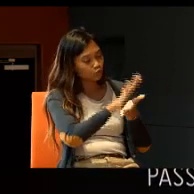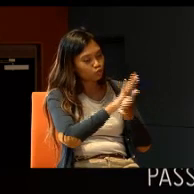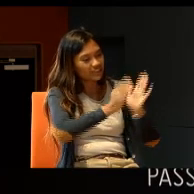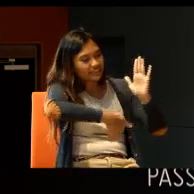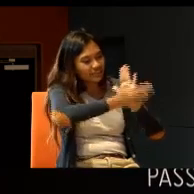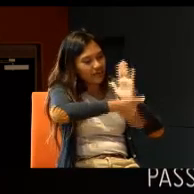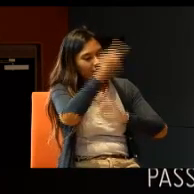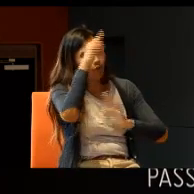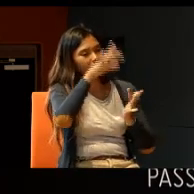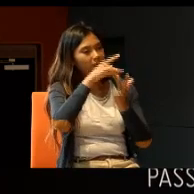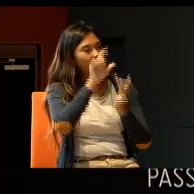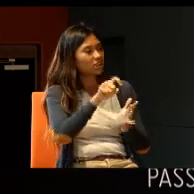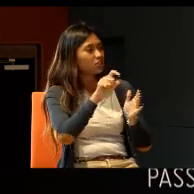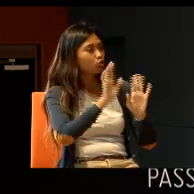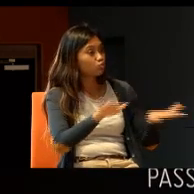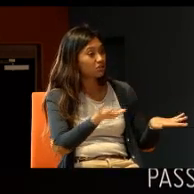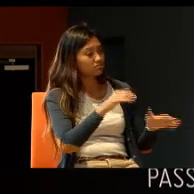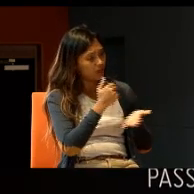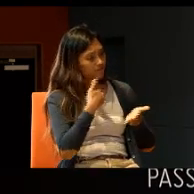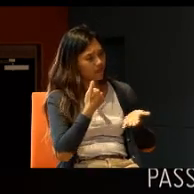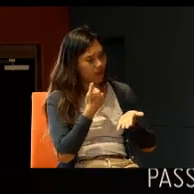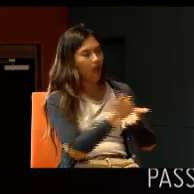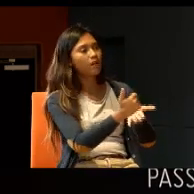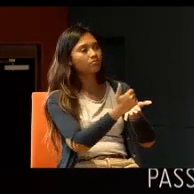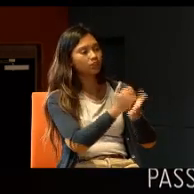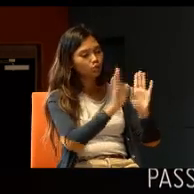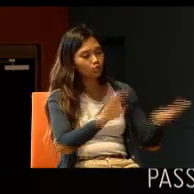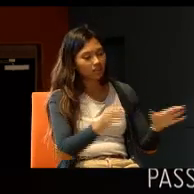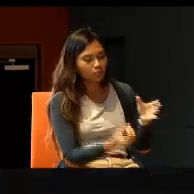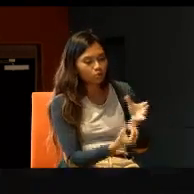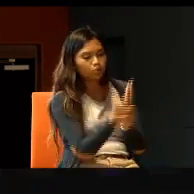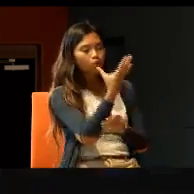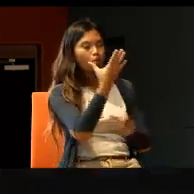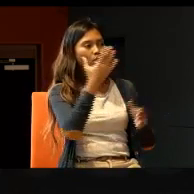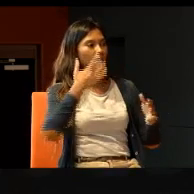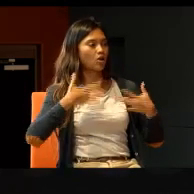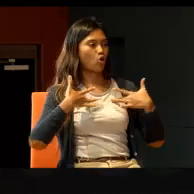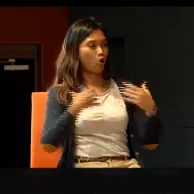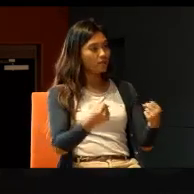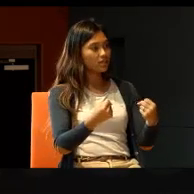helped, these special needs children, grow in confidence. Right?